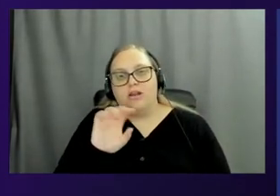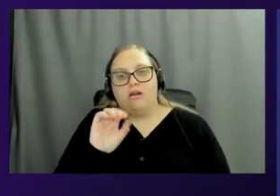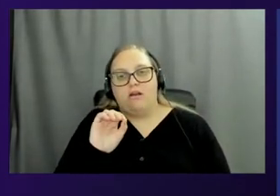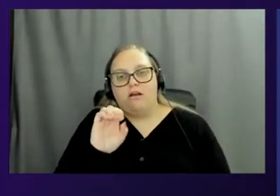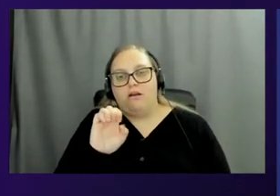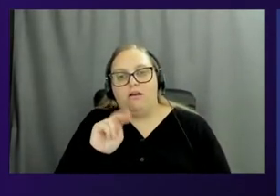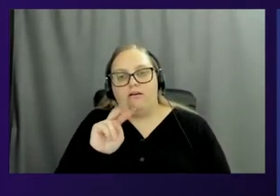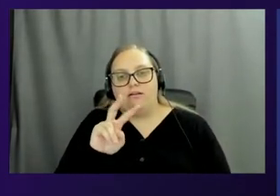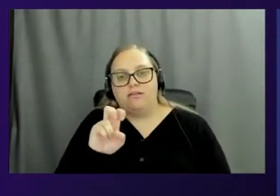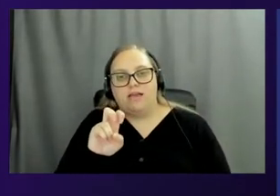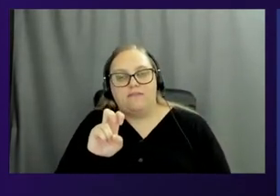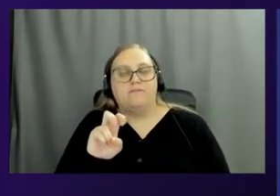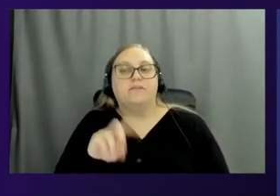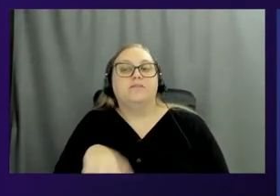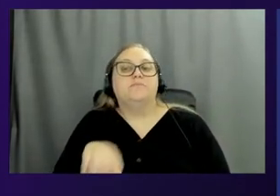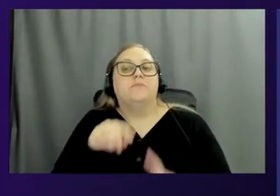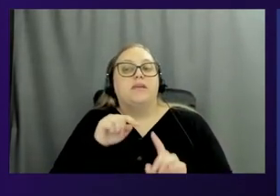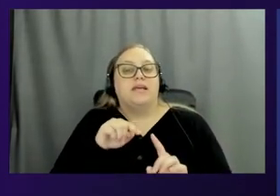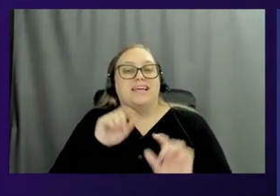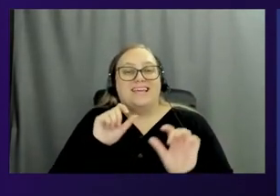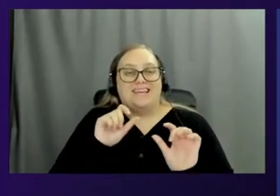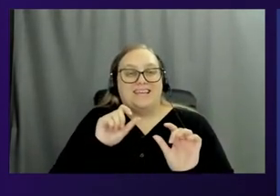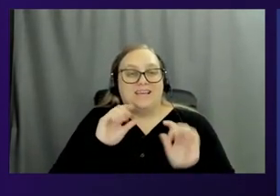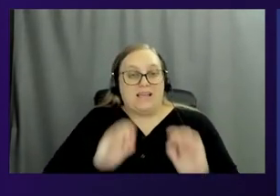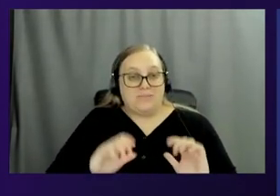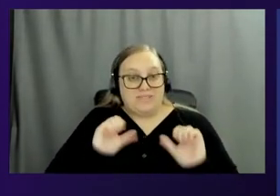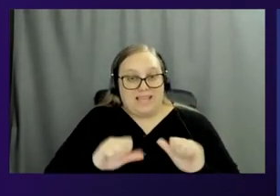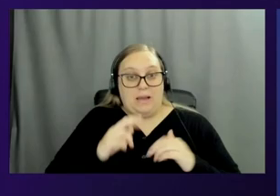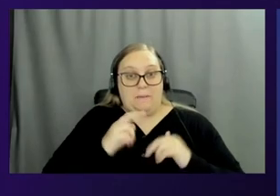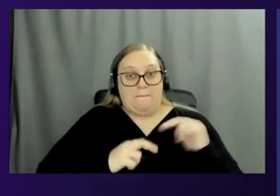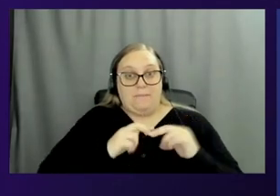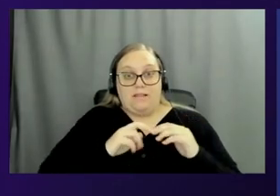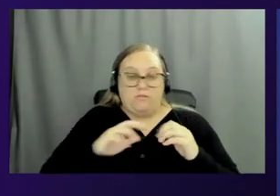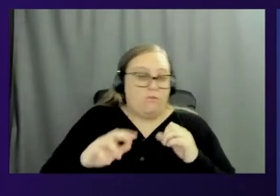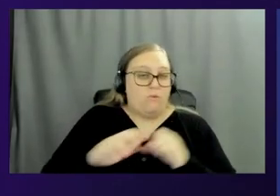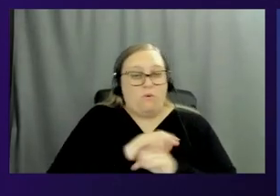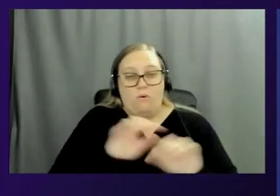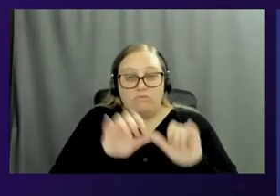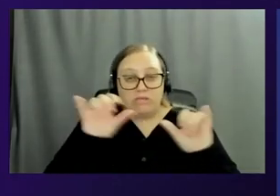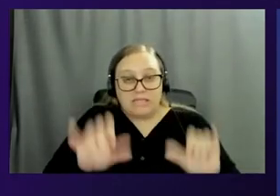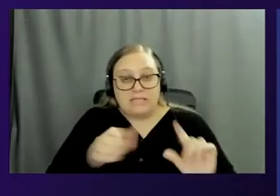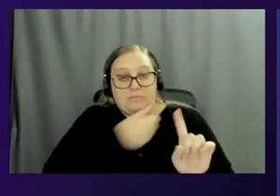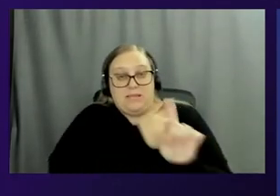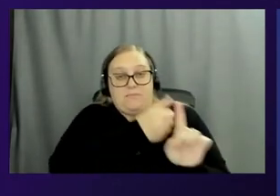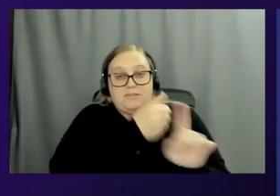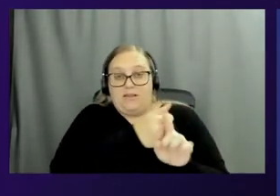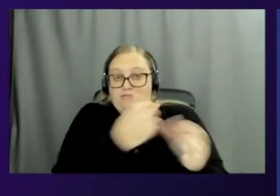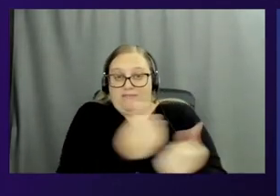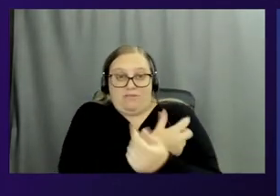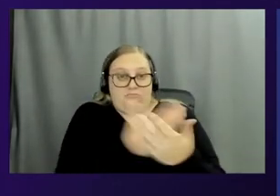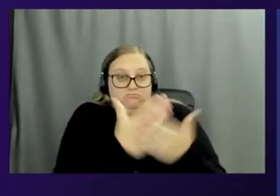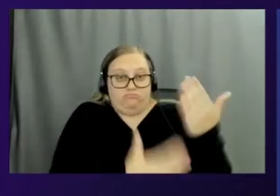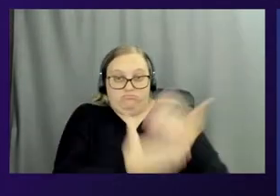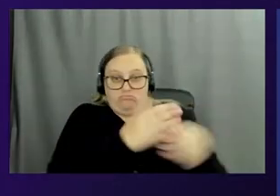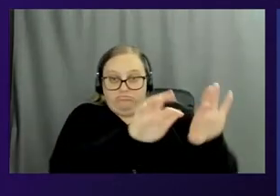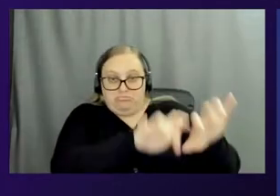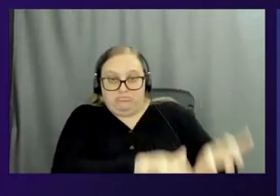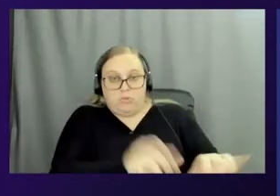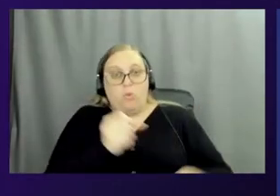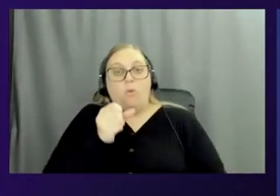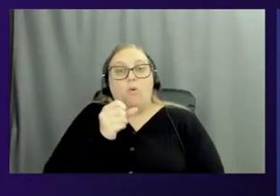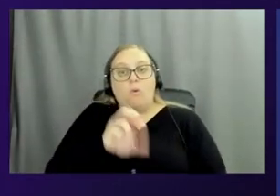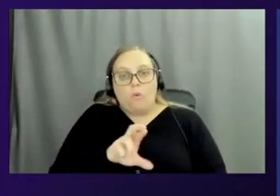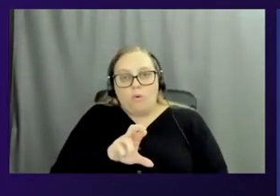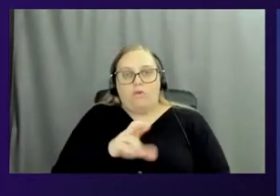And so customers can either choose to build all of their systems and applications all by themselves, organically, or they could leverage